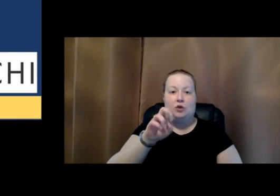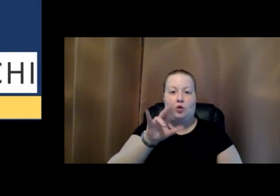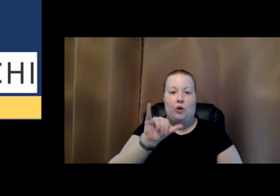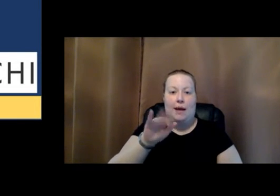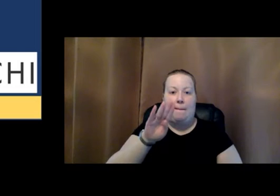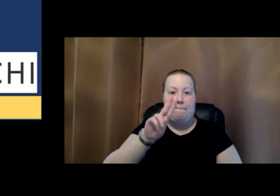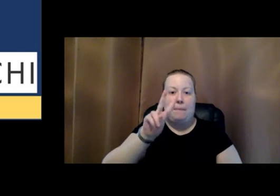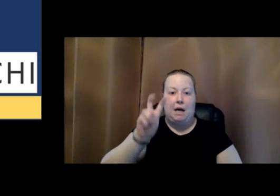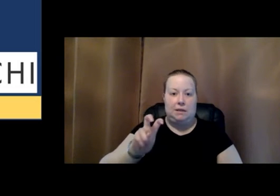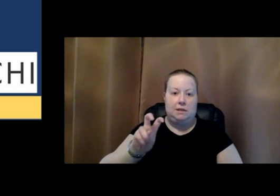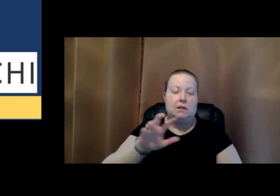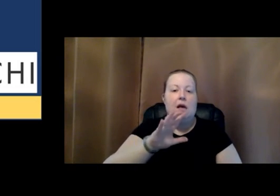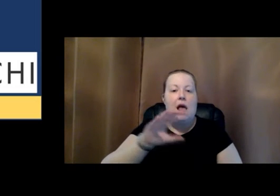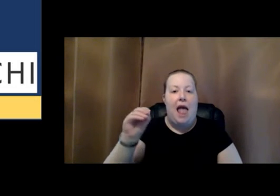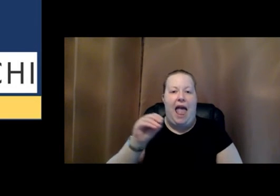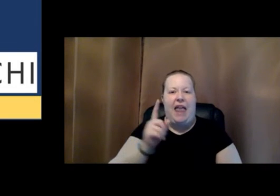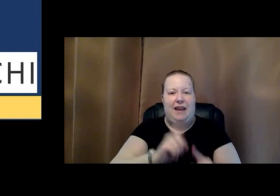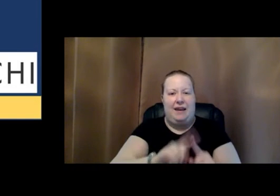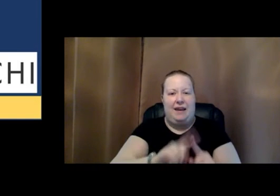smartwatches.